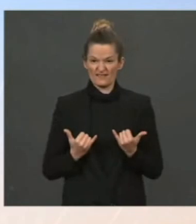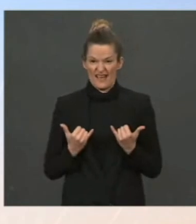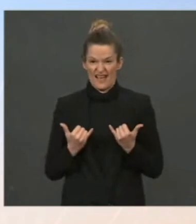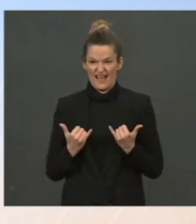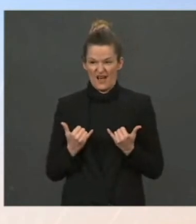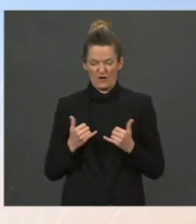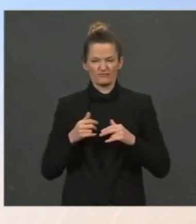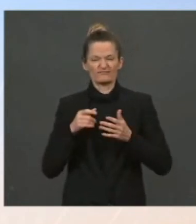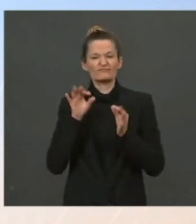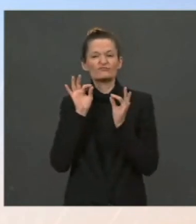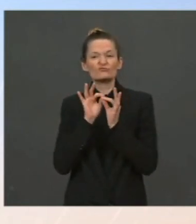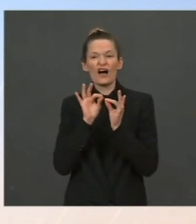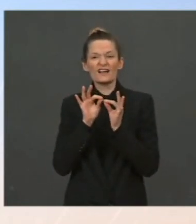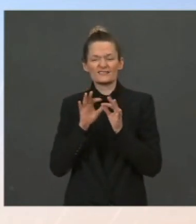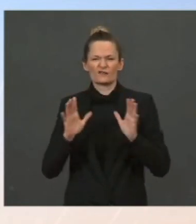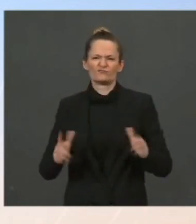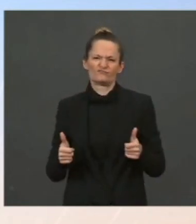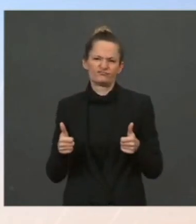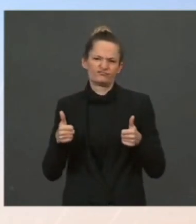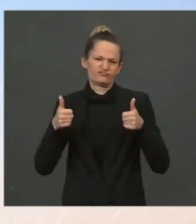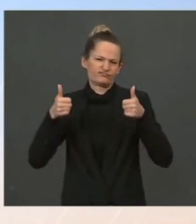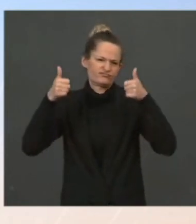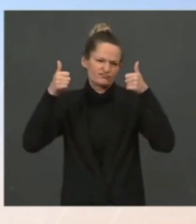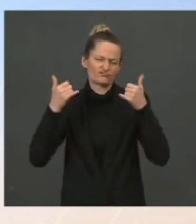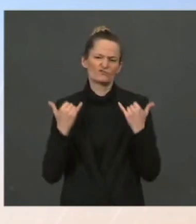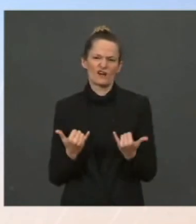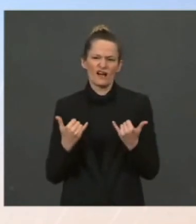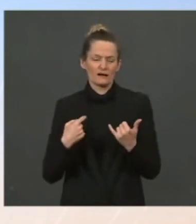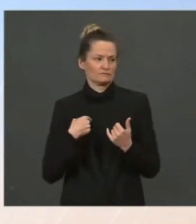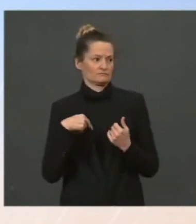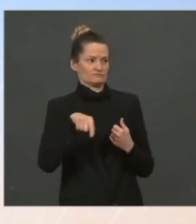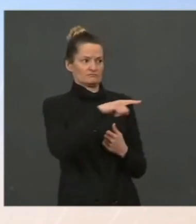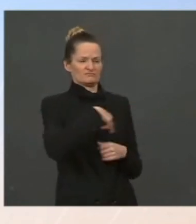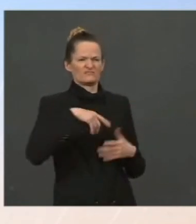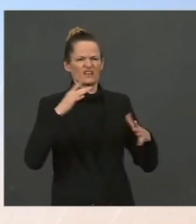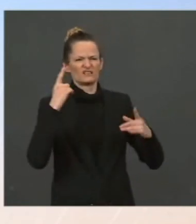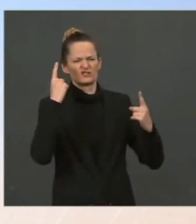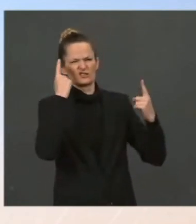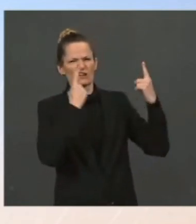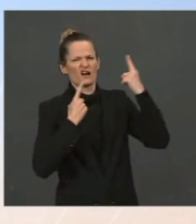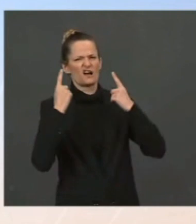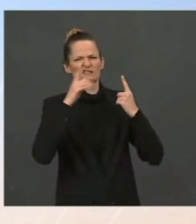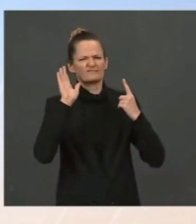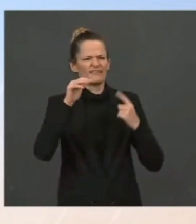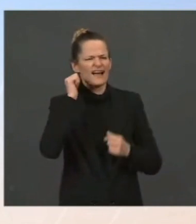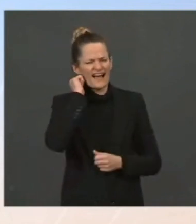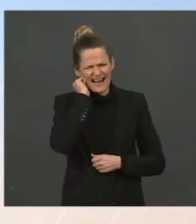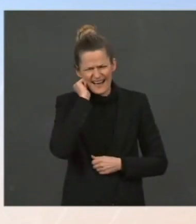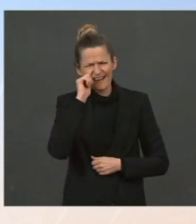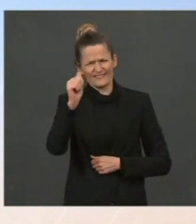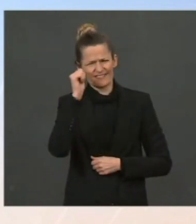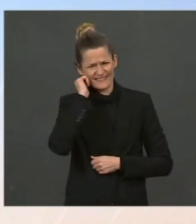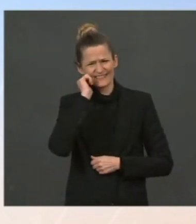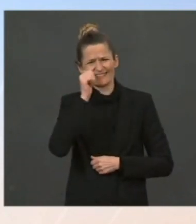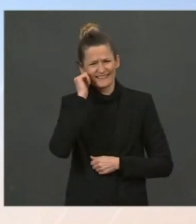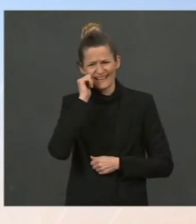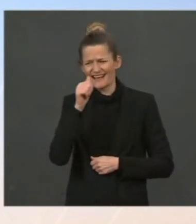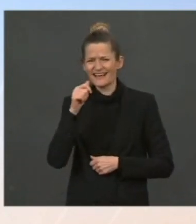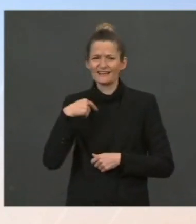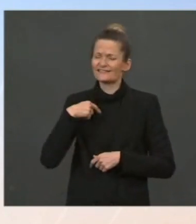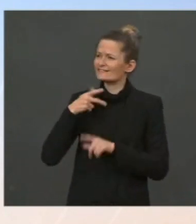realizes that people are seeing this every single day as they go to work, as they fill their cars with gas,